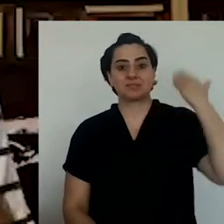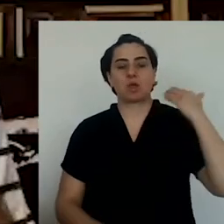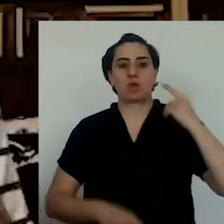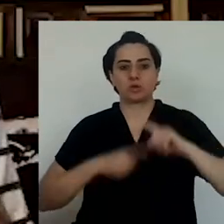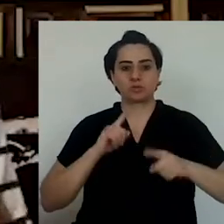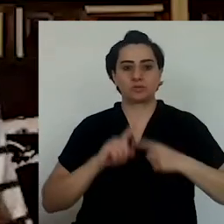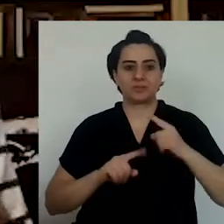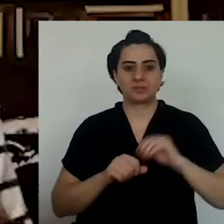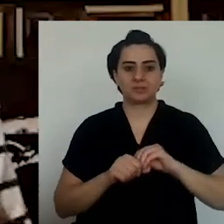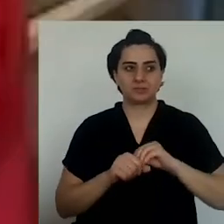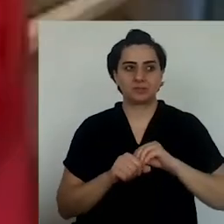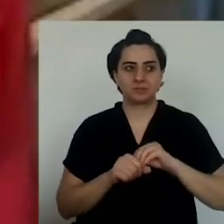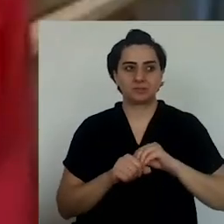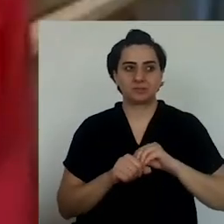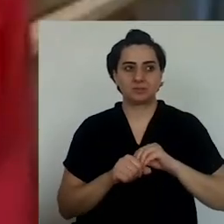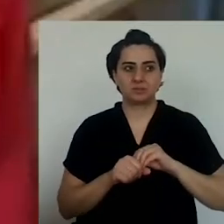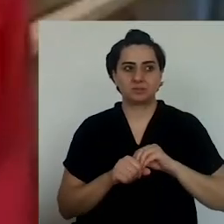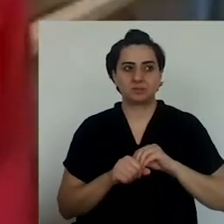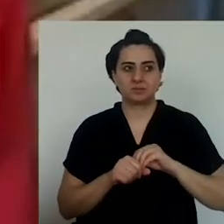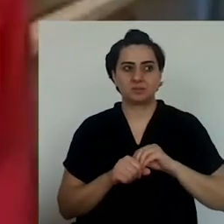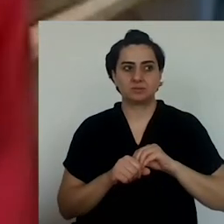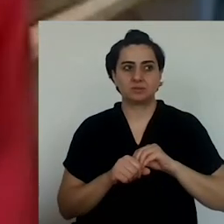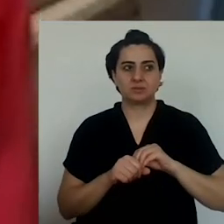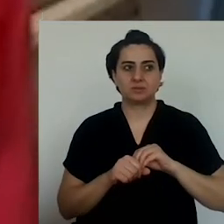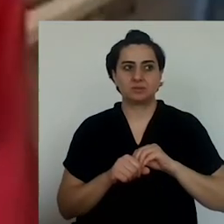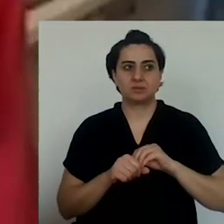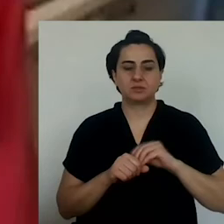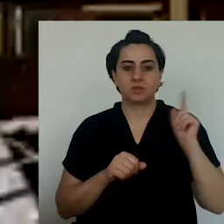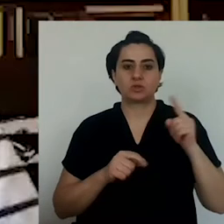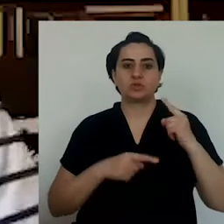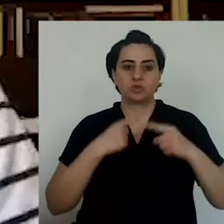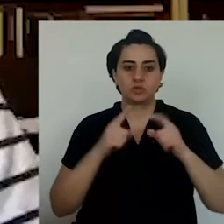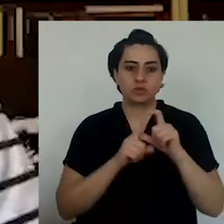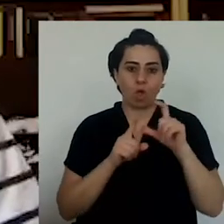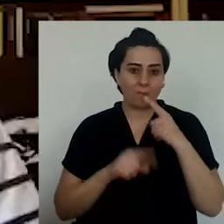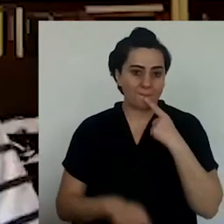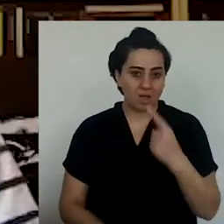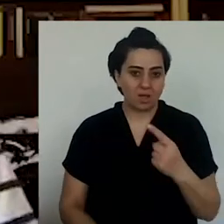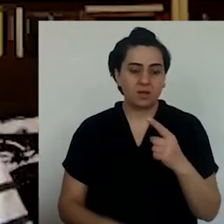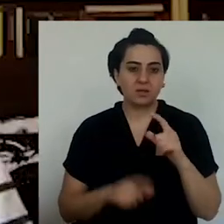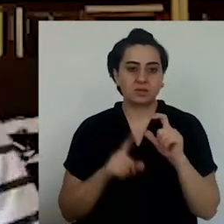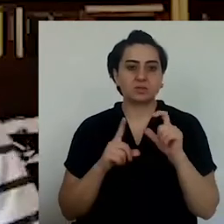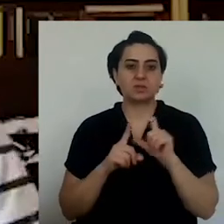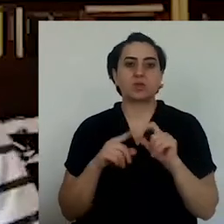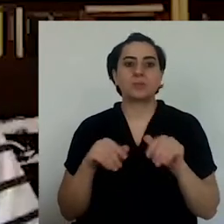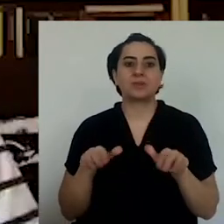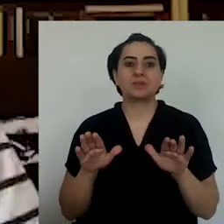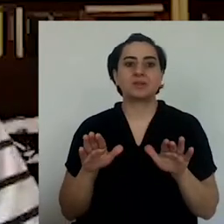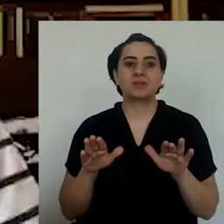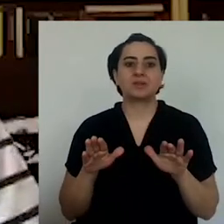They talk about dolma, they use the term dolma. And even older books,